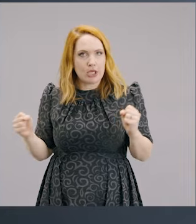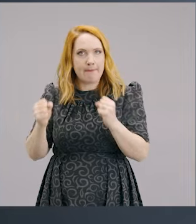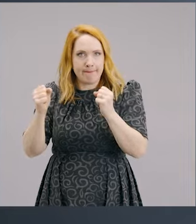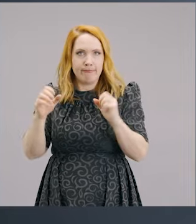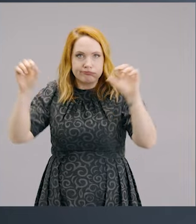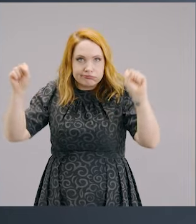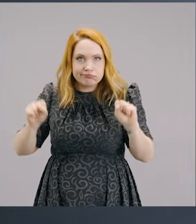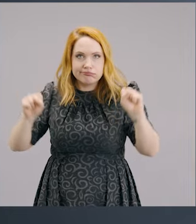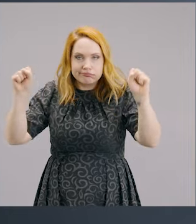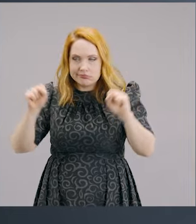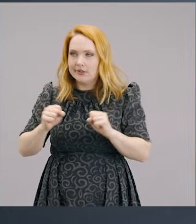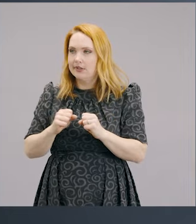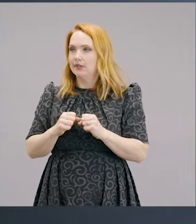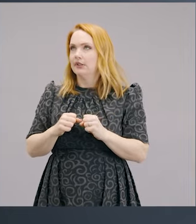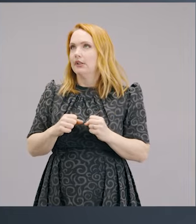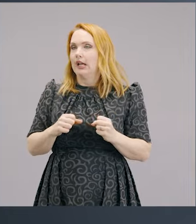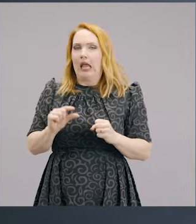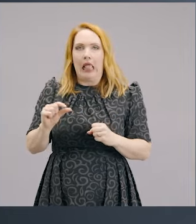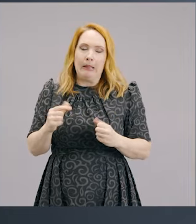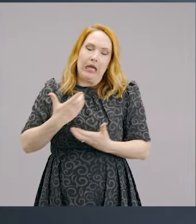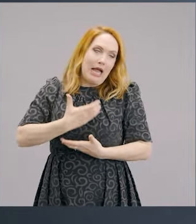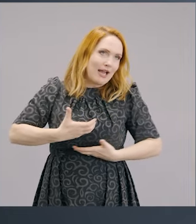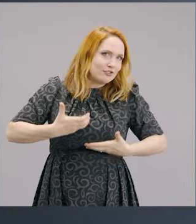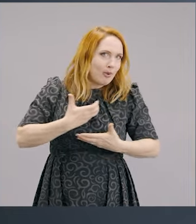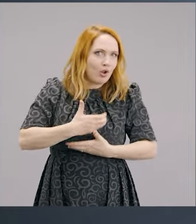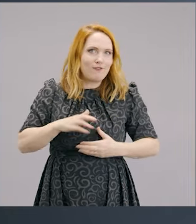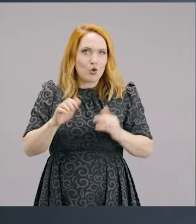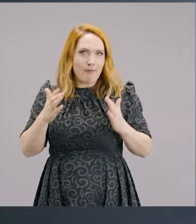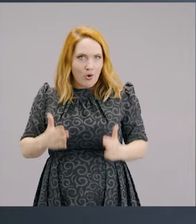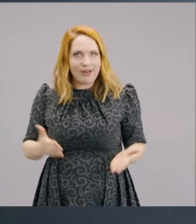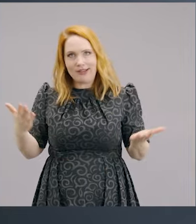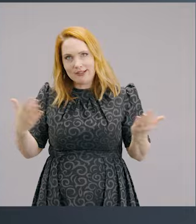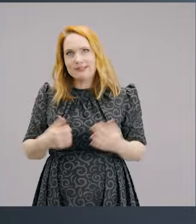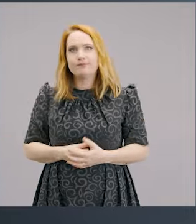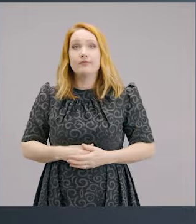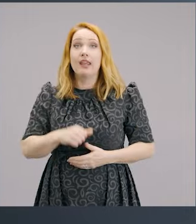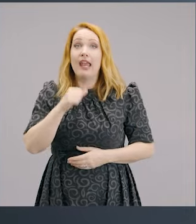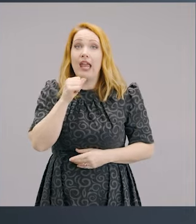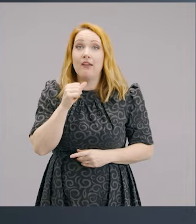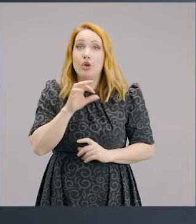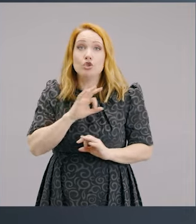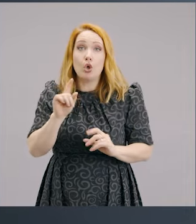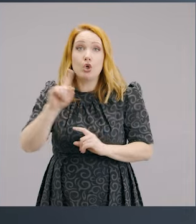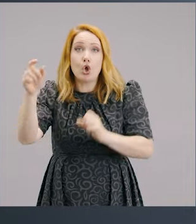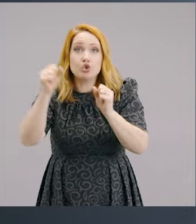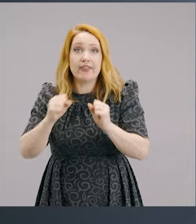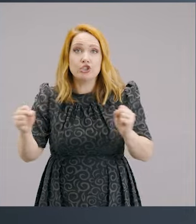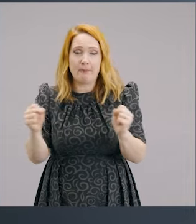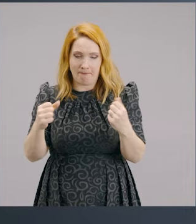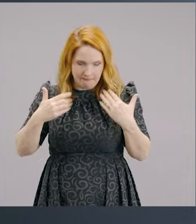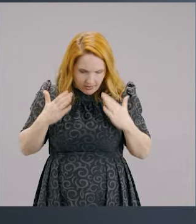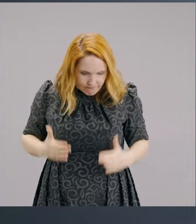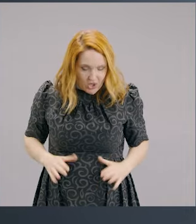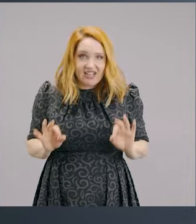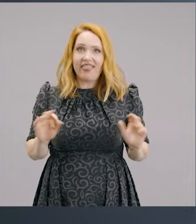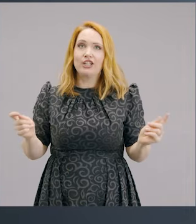And putting your body through just a bit of torture. Now, the problem is that if you don't do that, nothing ever happens, nothing